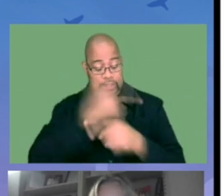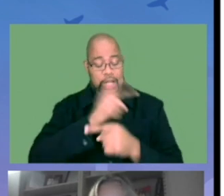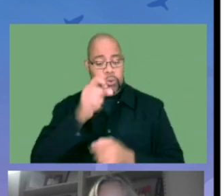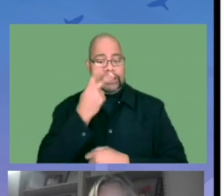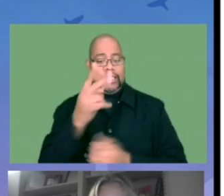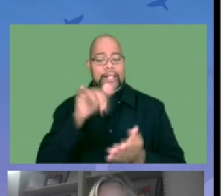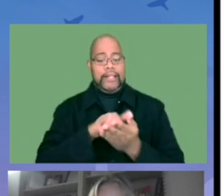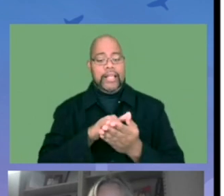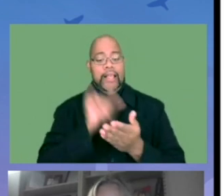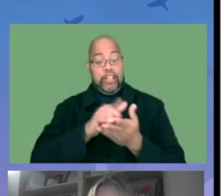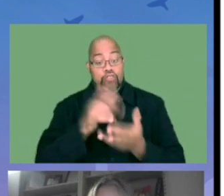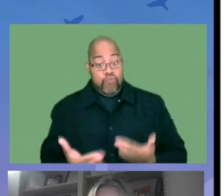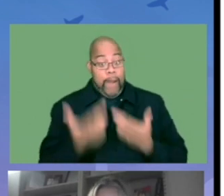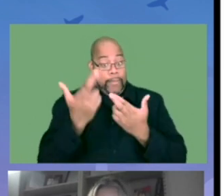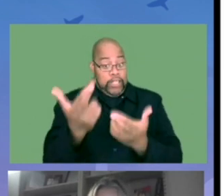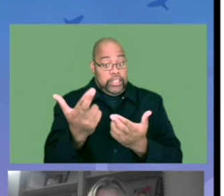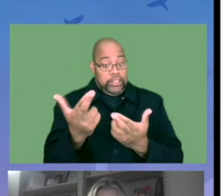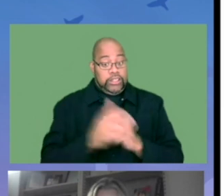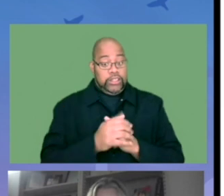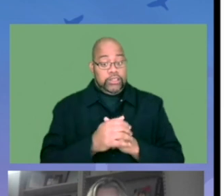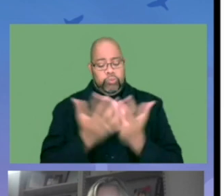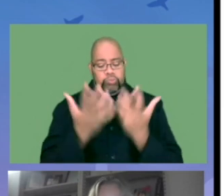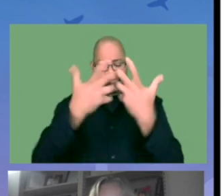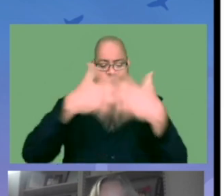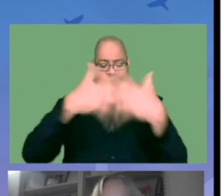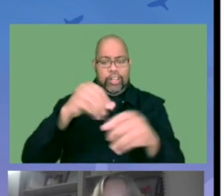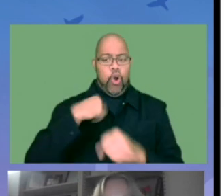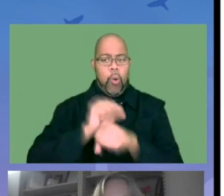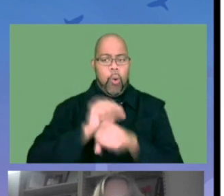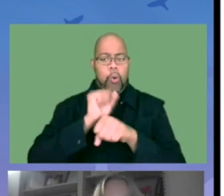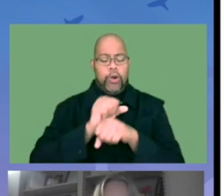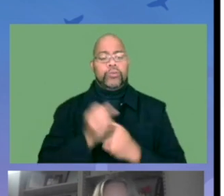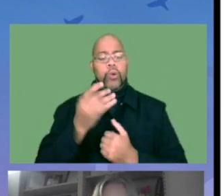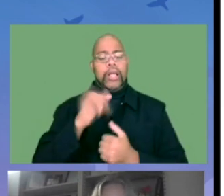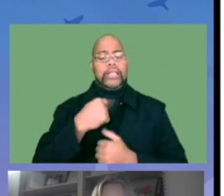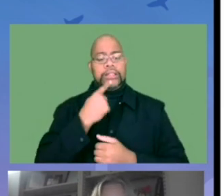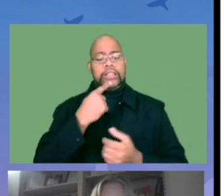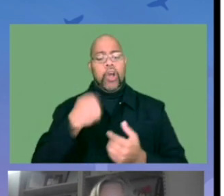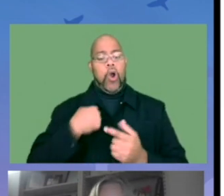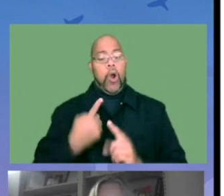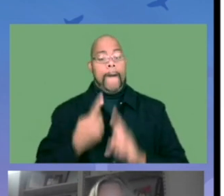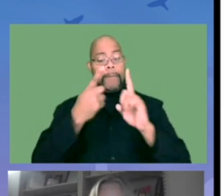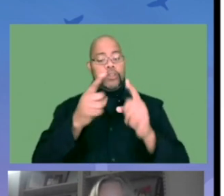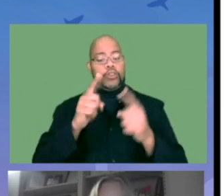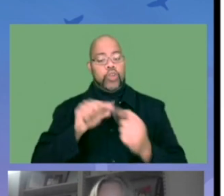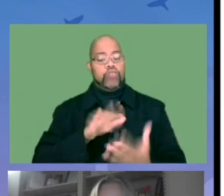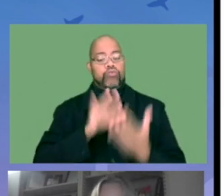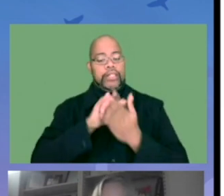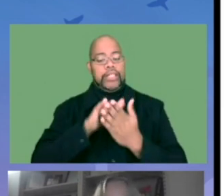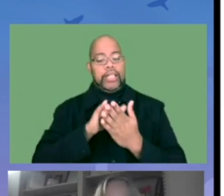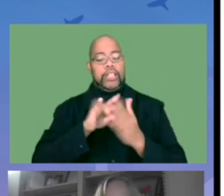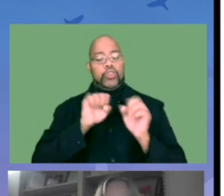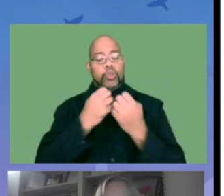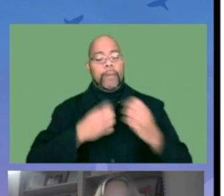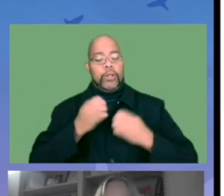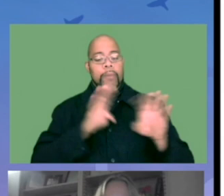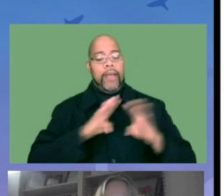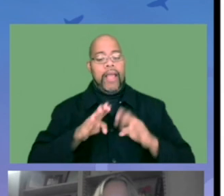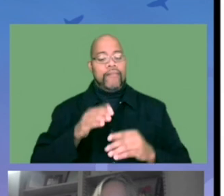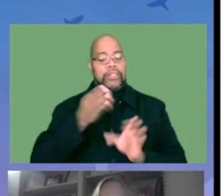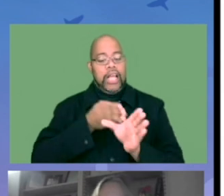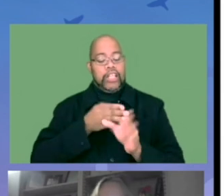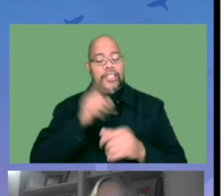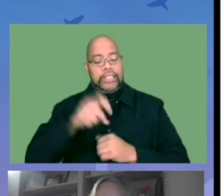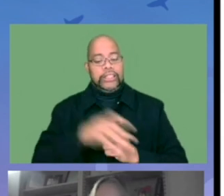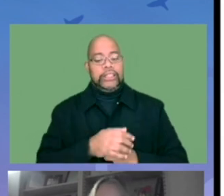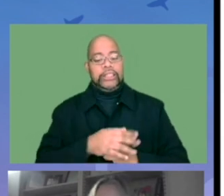the center today, you will see that those recommendations are woven throughout our work. So like I said, our mission is to address the social,